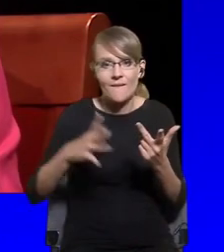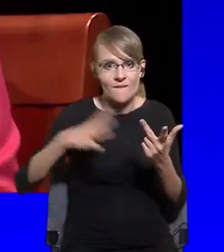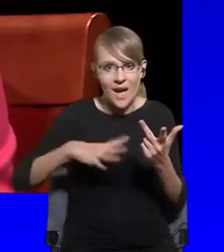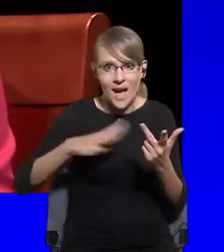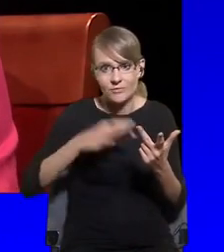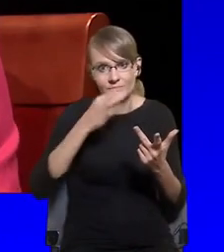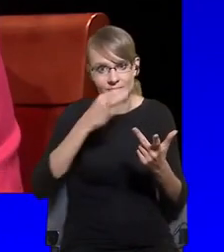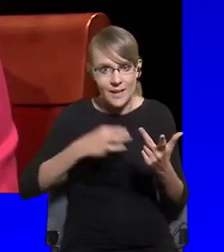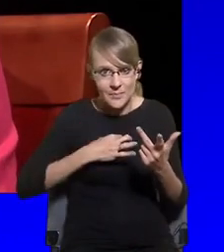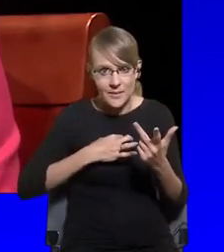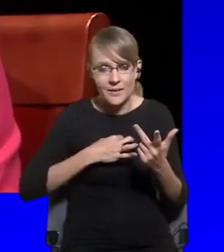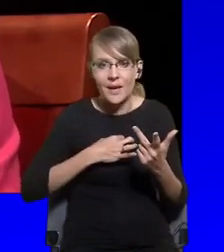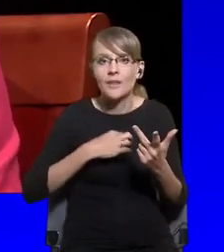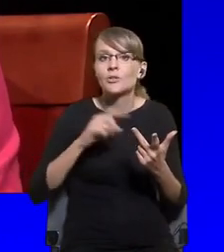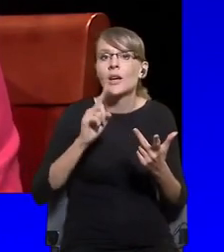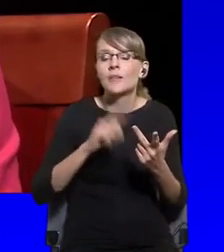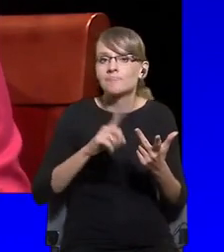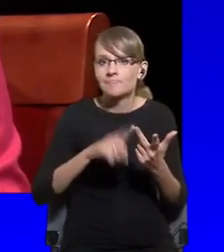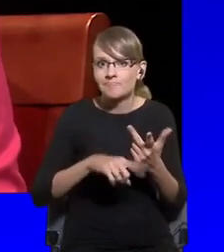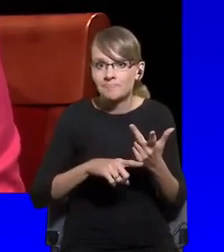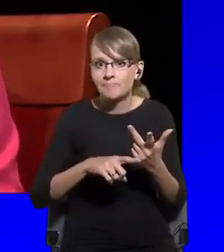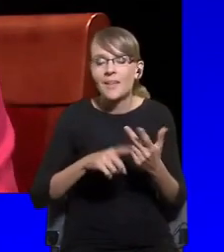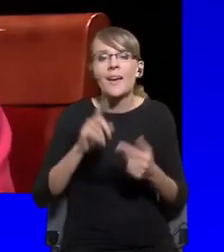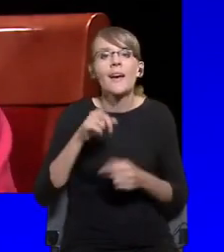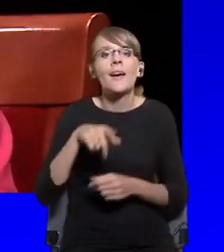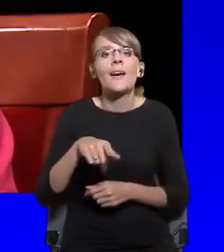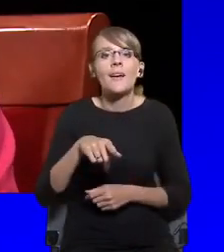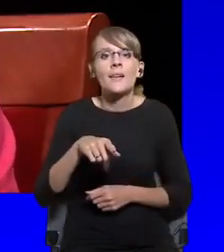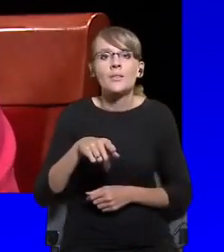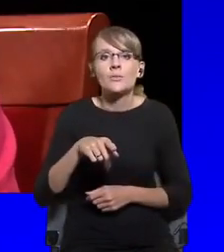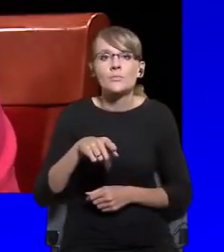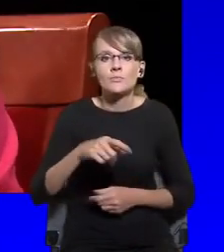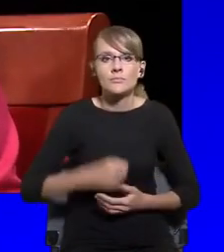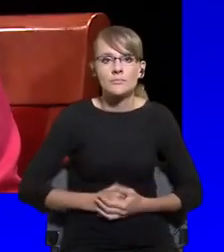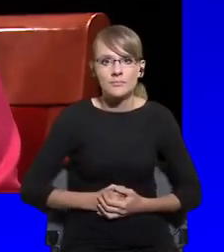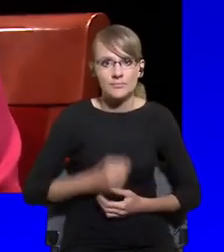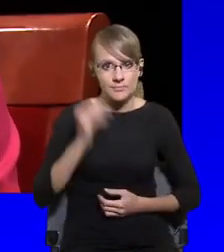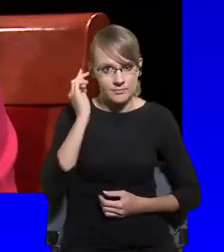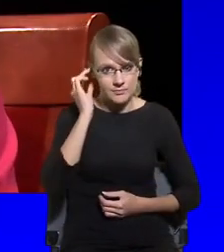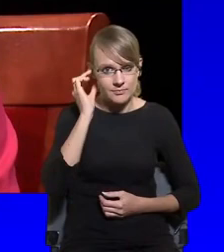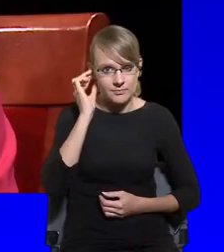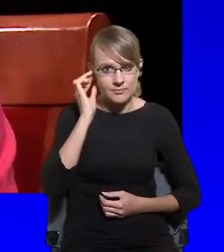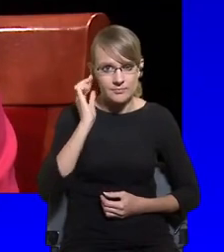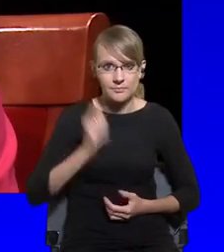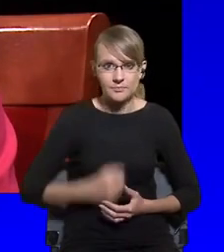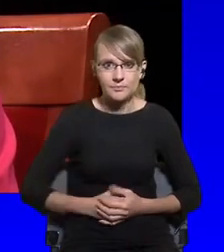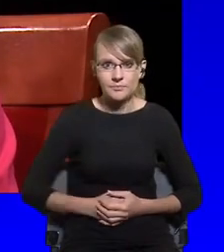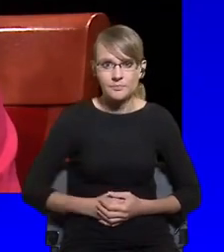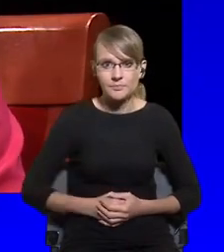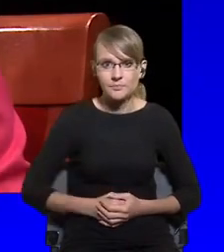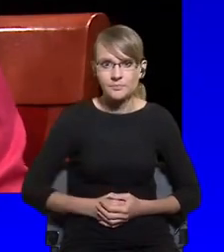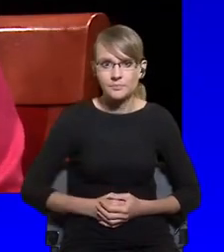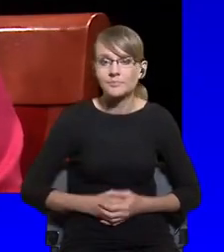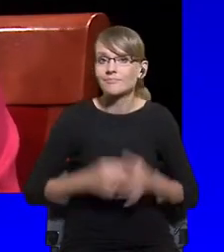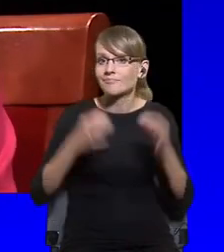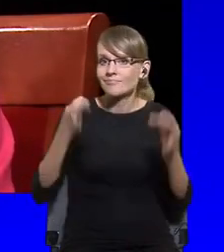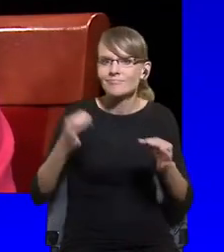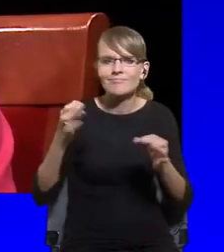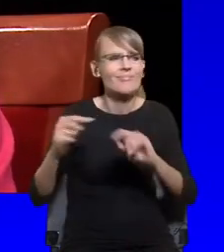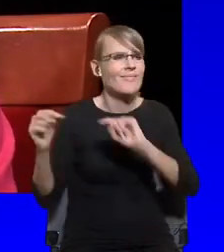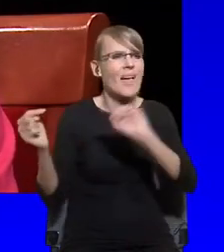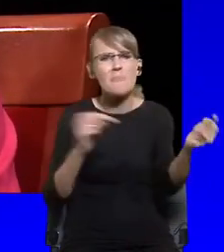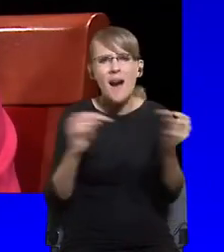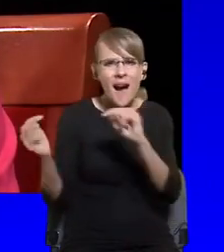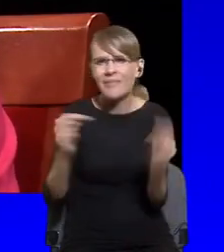much, to what extent, what we have now in internet, this crowd of debates, of debating, of discussing